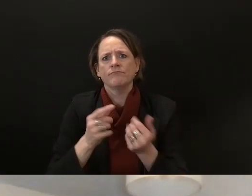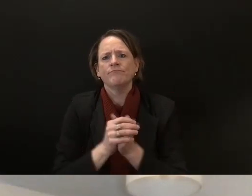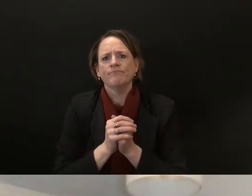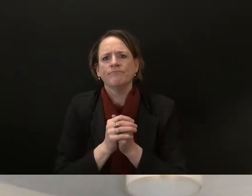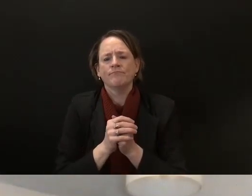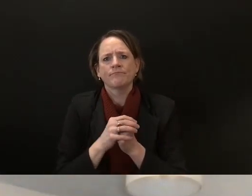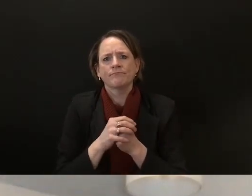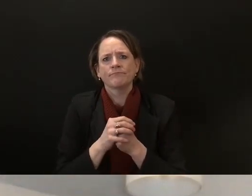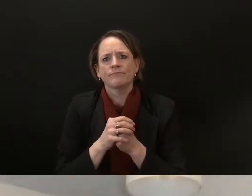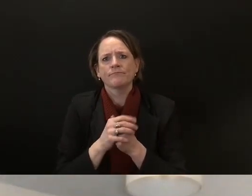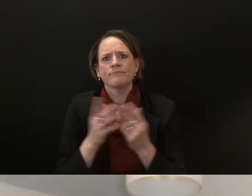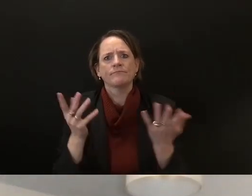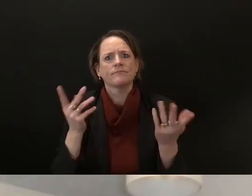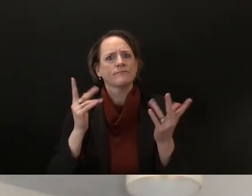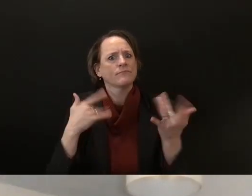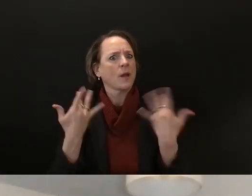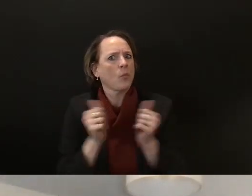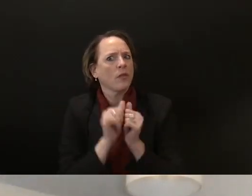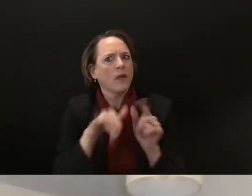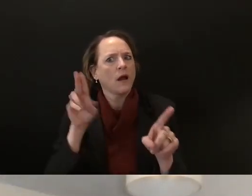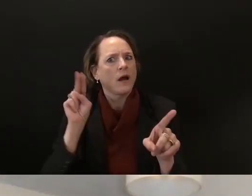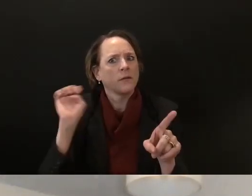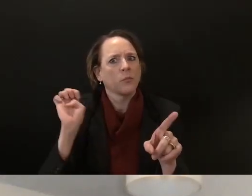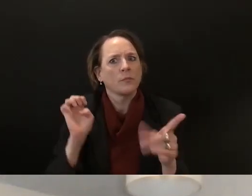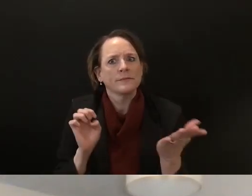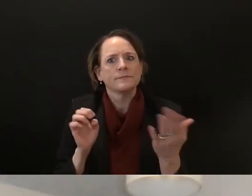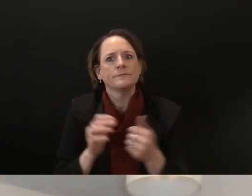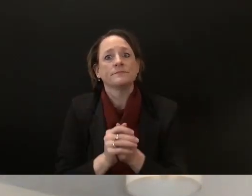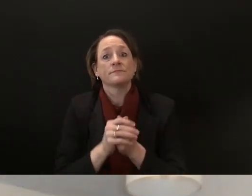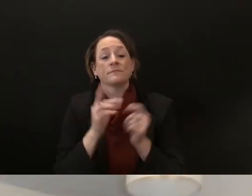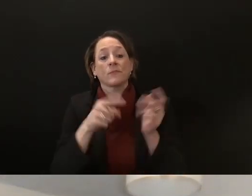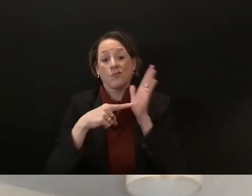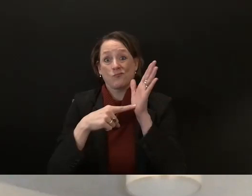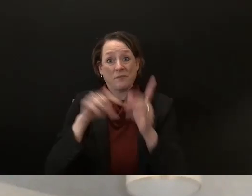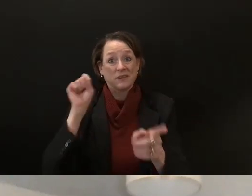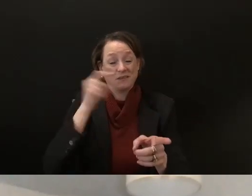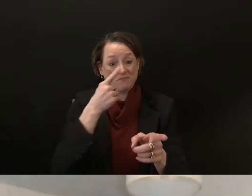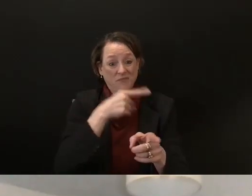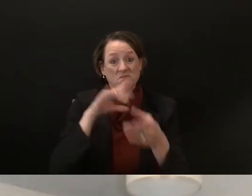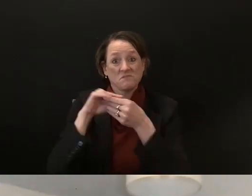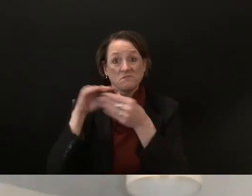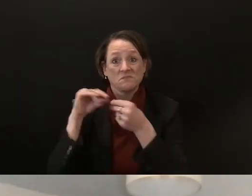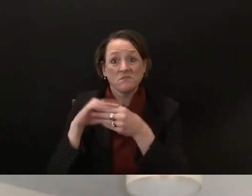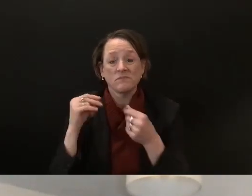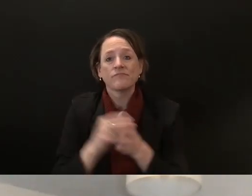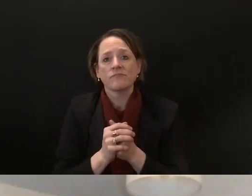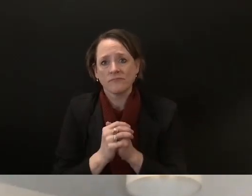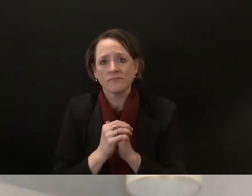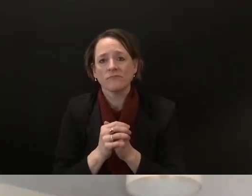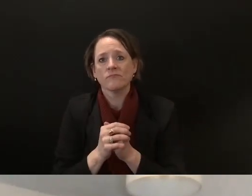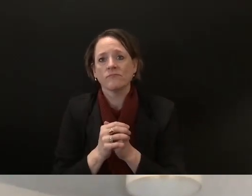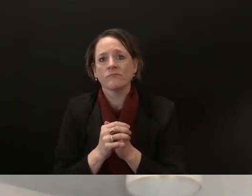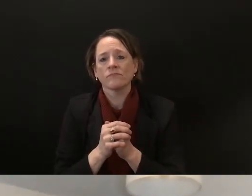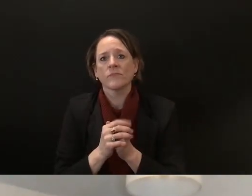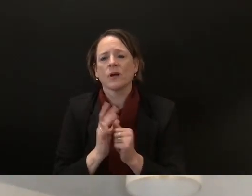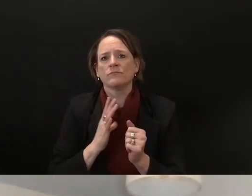representative snicky if you can you can get through this quick yeah yep yep uh why is the ui process so difficult and how could